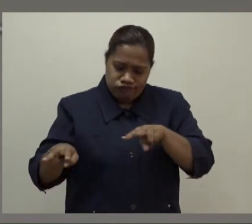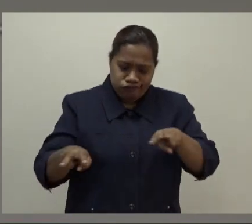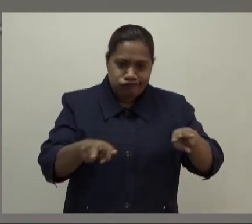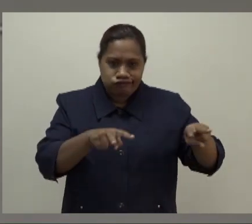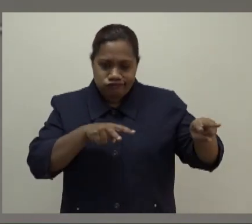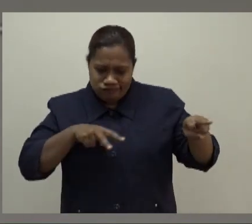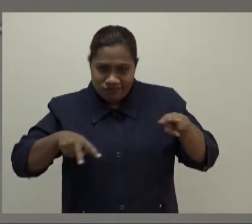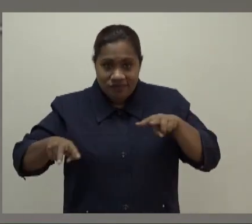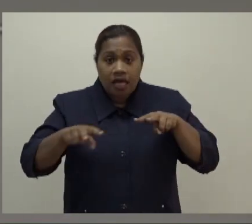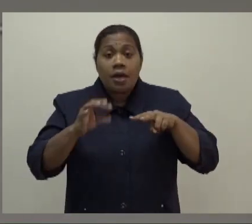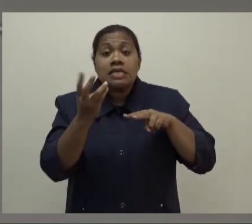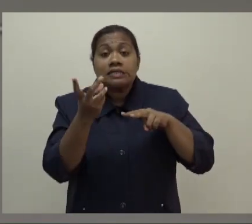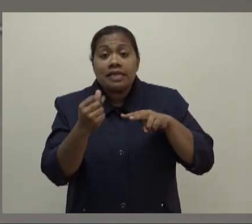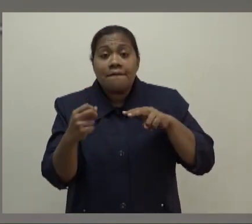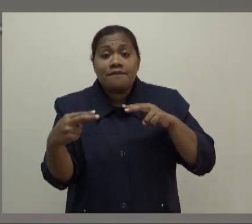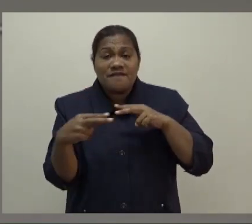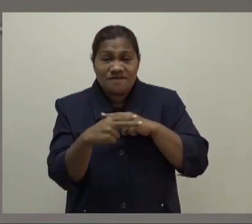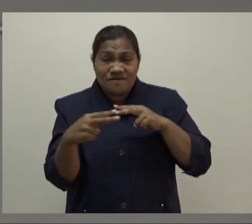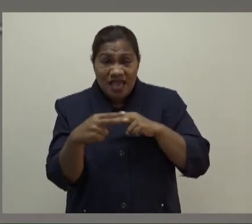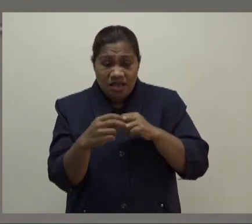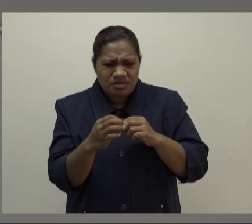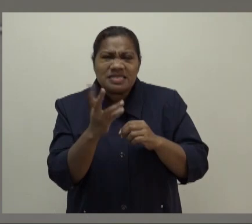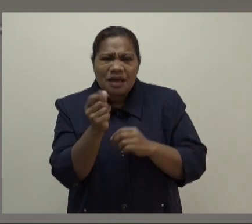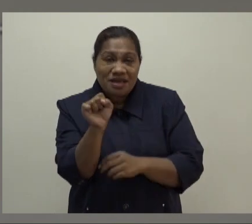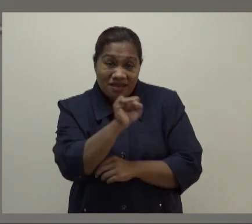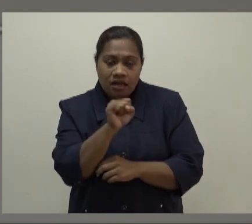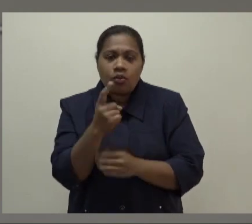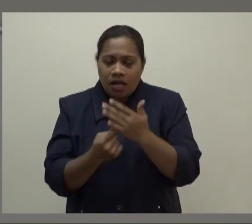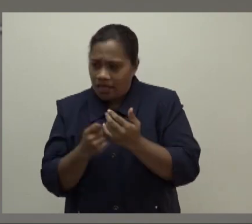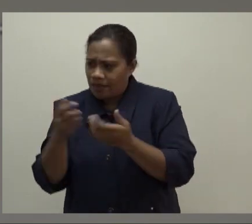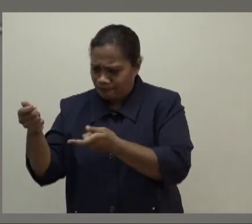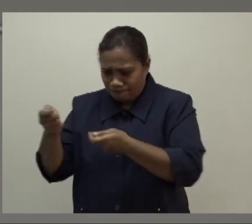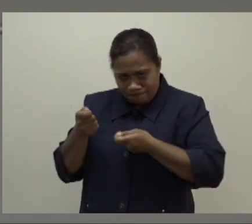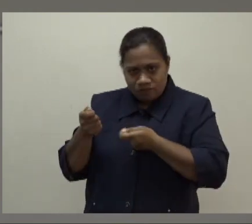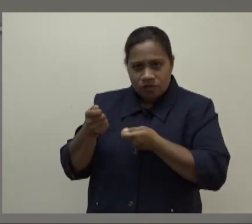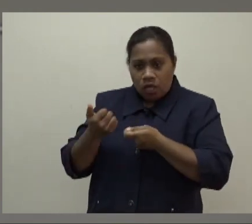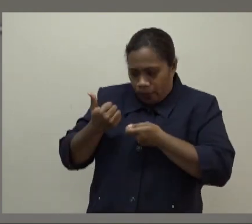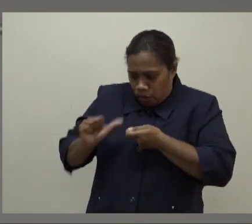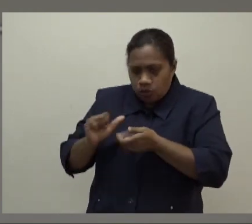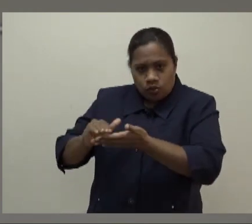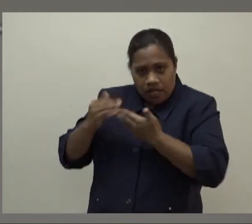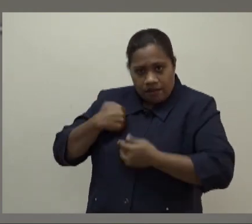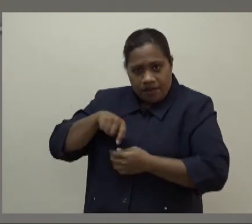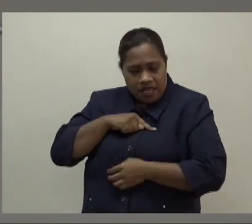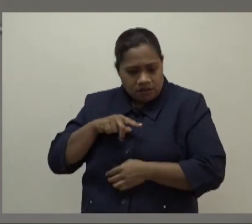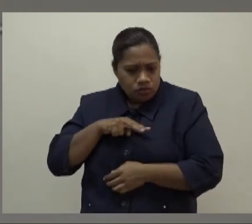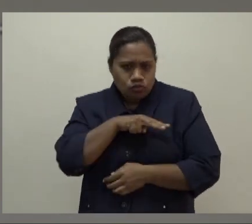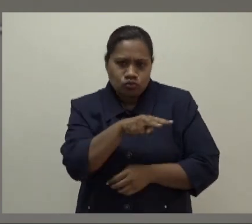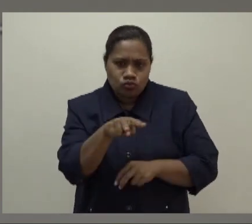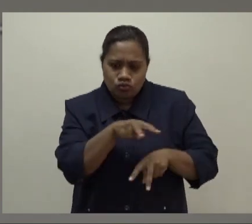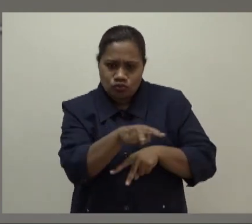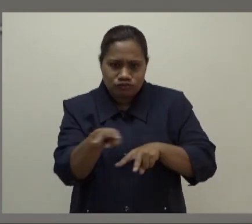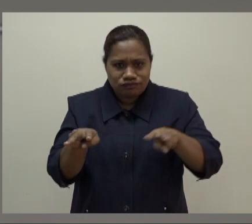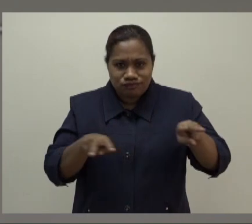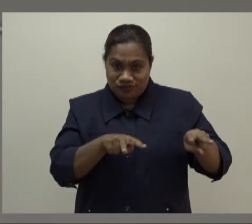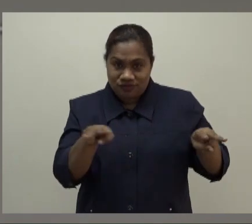There were some vehicles that were pulled in to be able to assist us in the posture that we had adopted now moving out again and